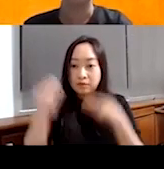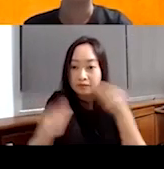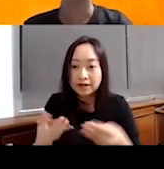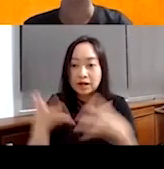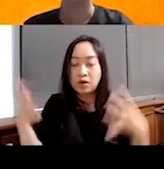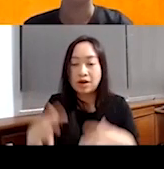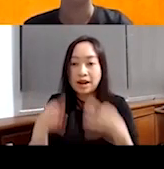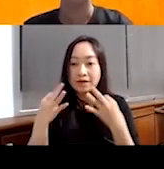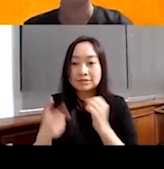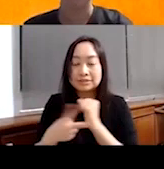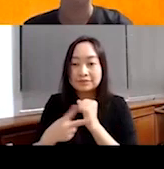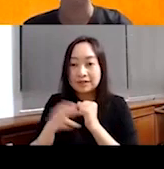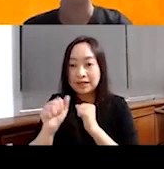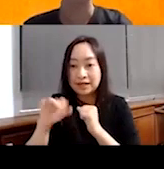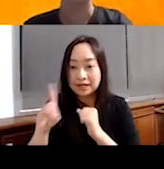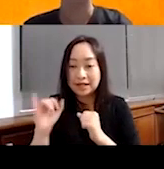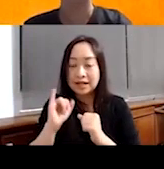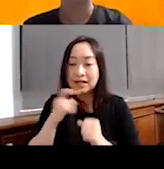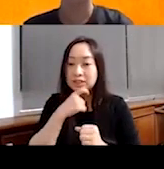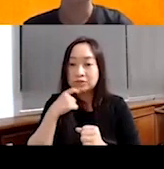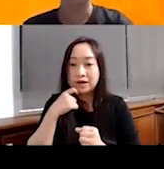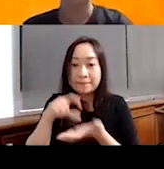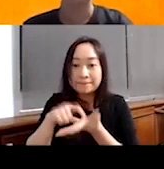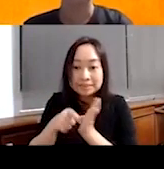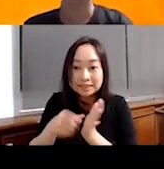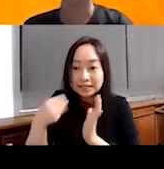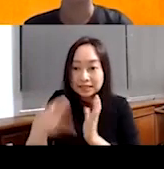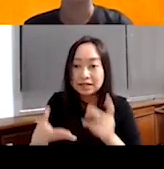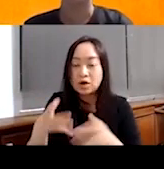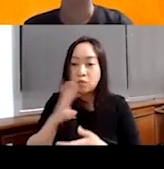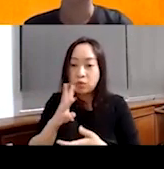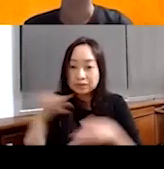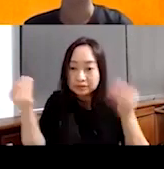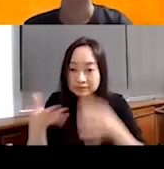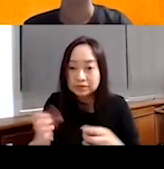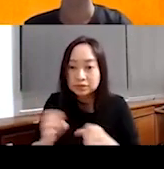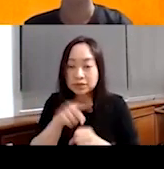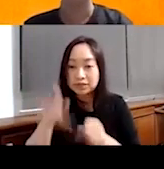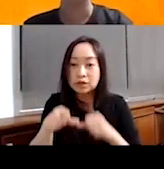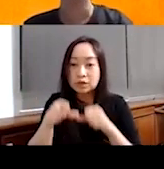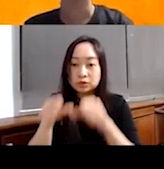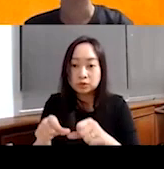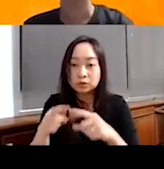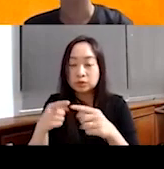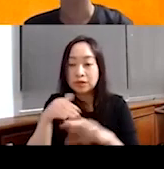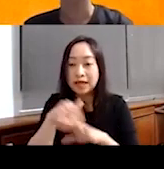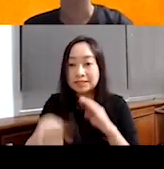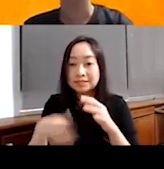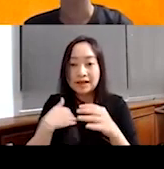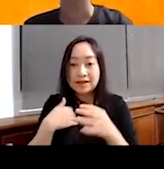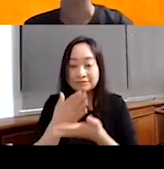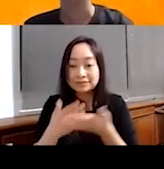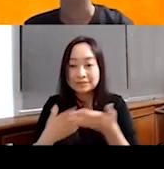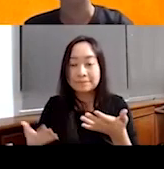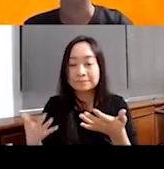lifesaving aid. So just having, uh, dry biscuits and, and just water so that they can continue to at least have some, um,